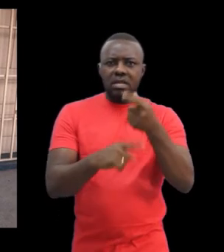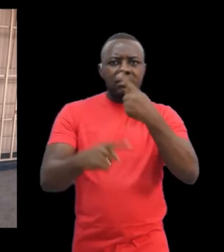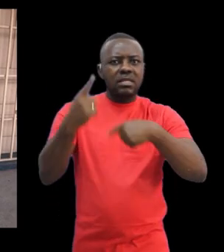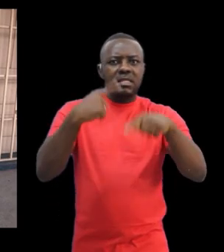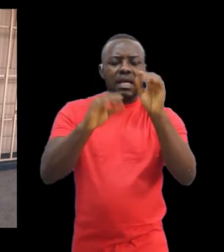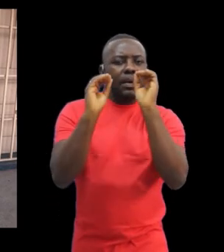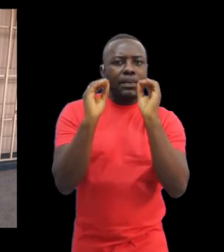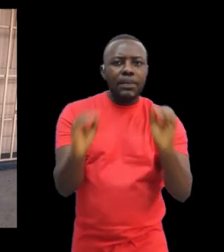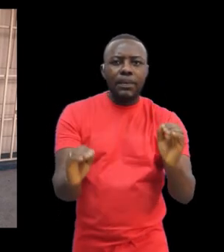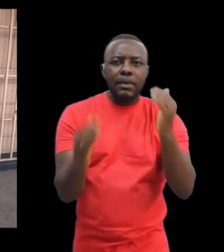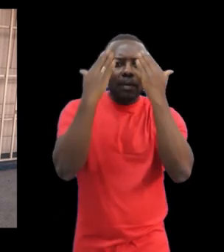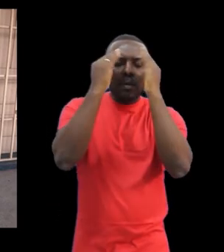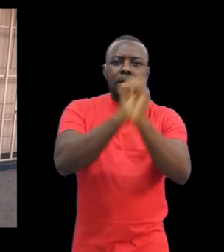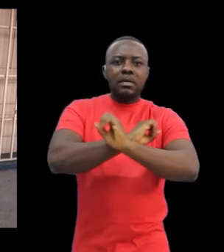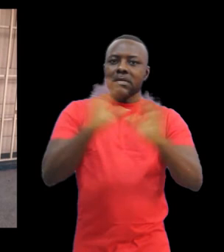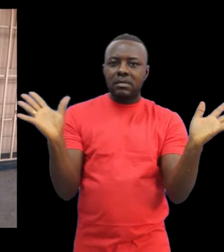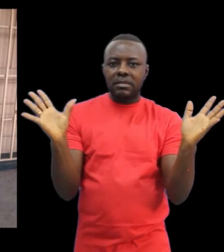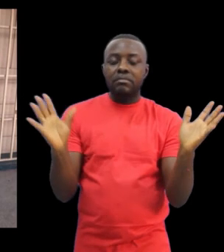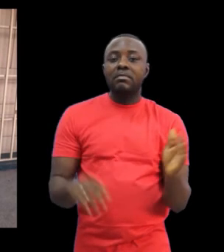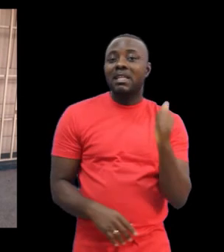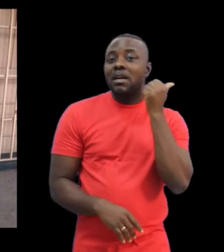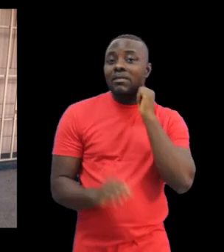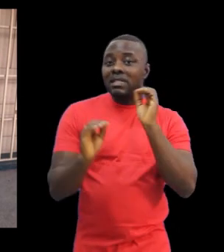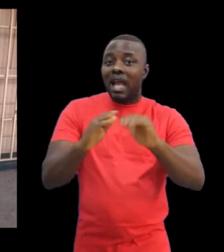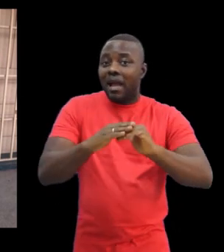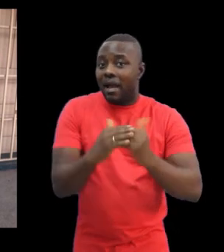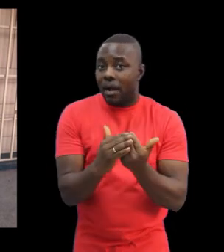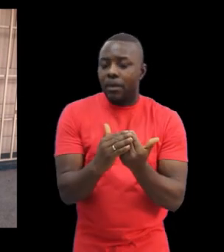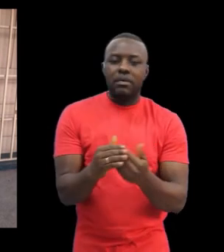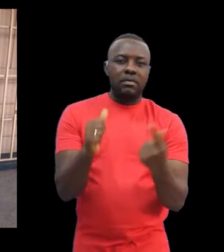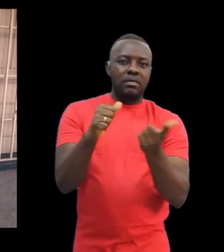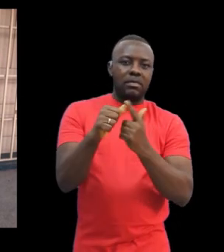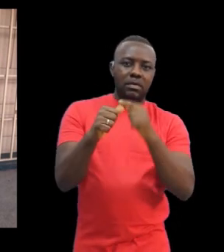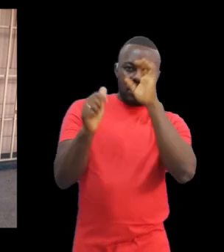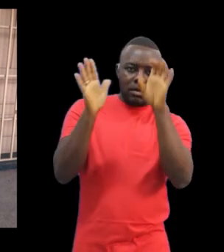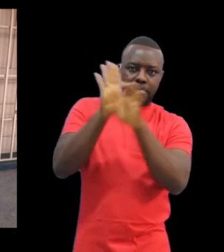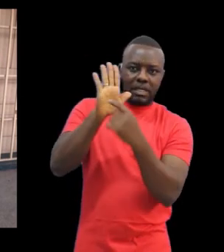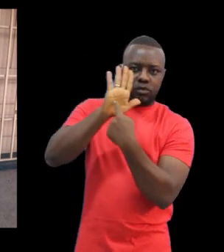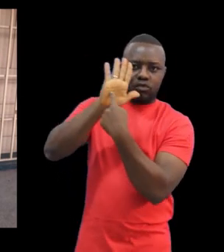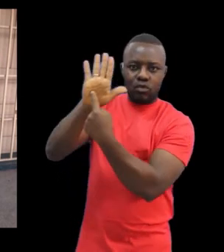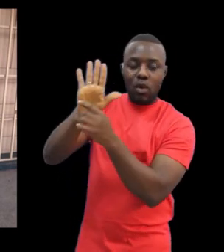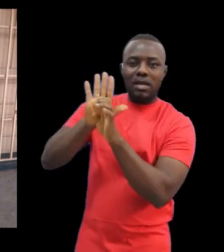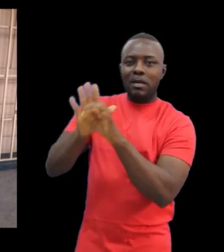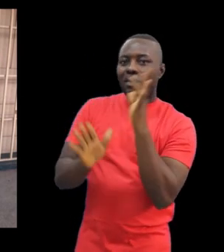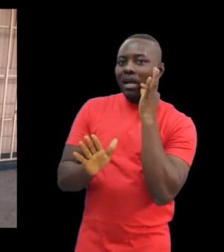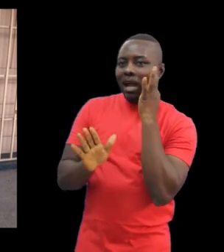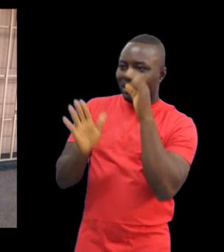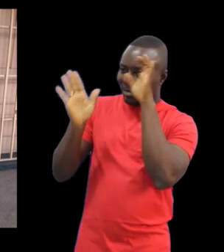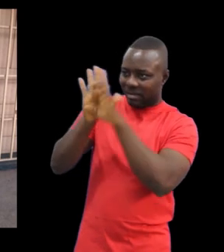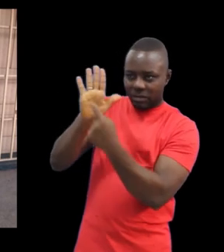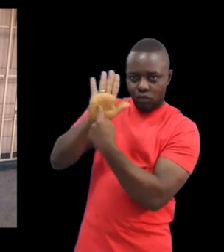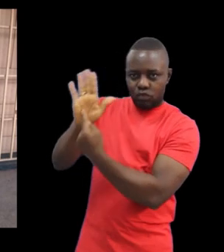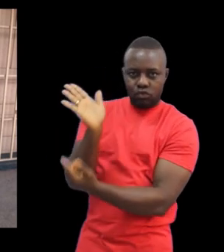Godfrey confided, I didn't know any sign language. It was new to me. It was the deaf I encountered who knew the signs for